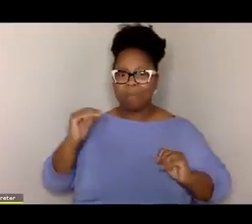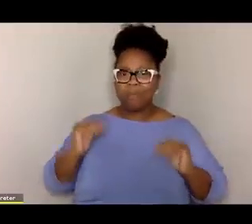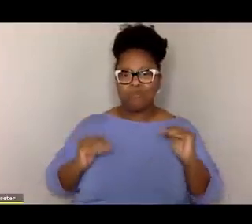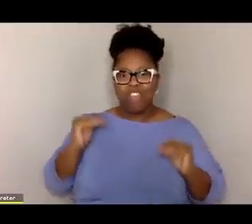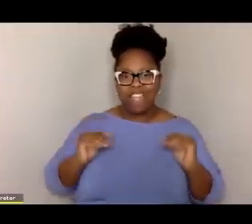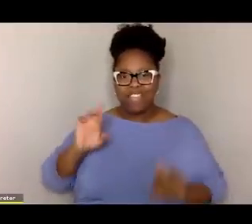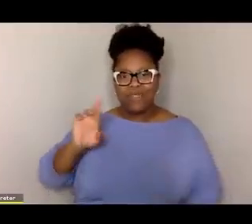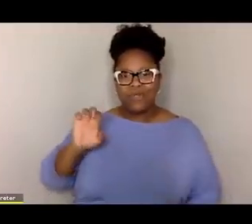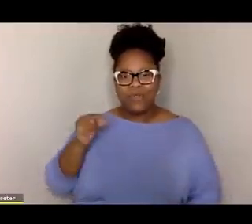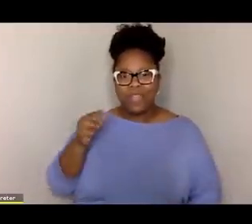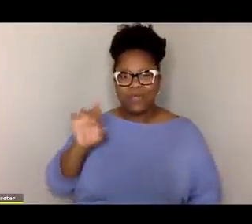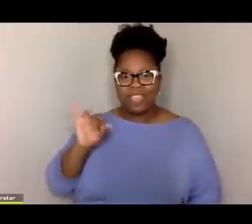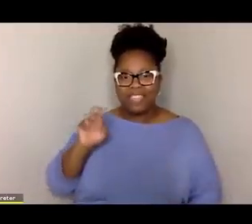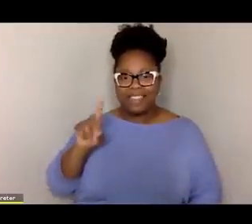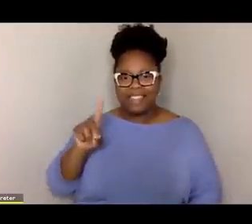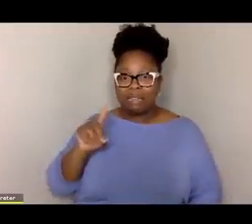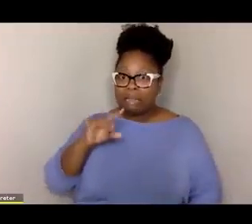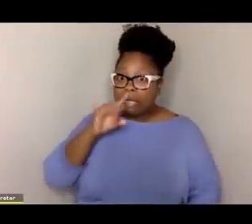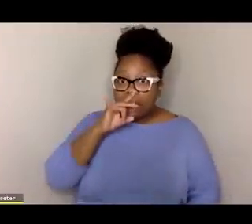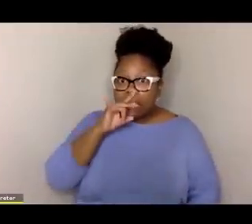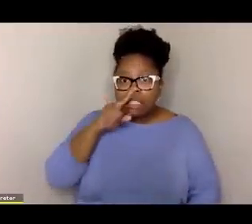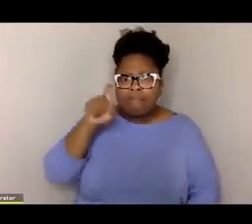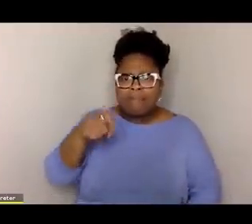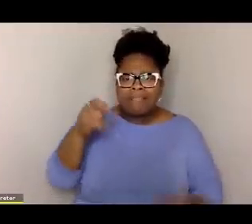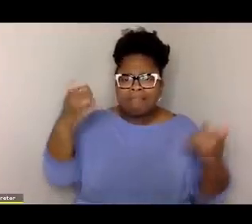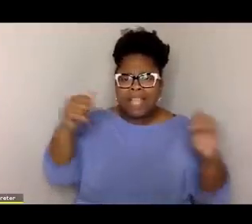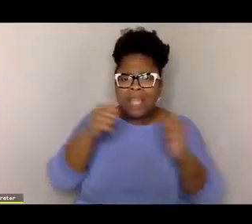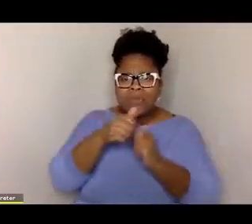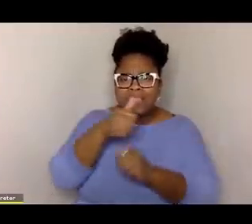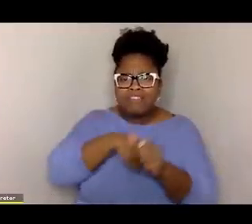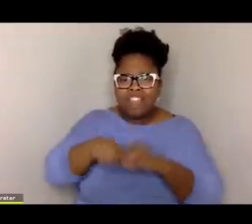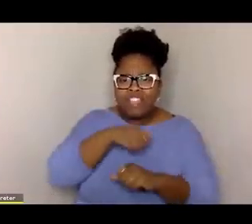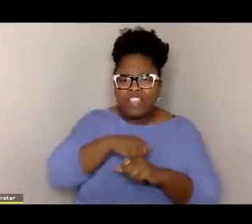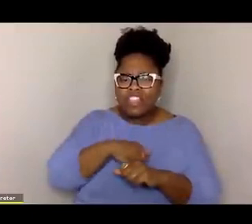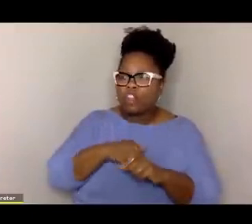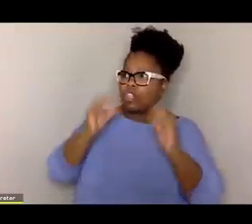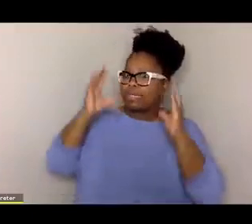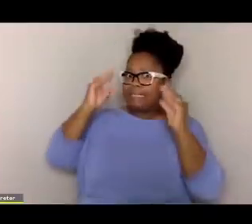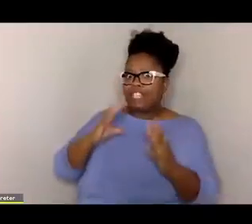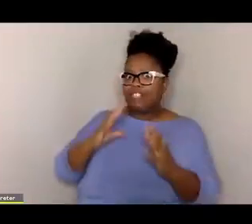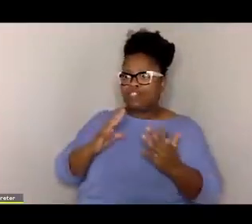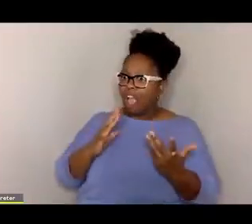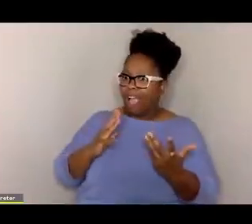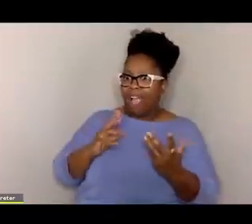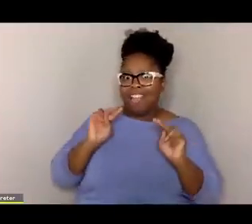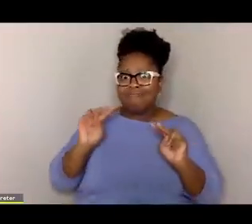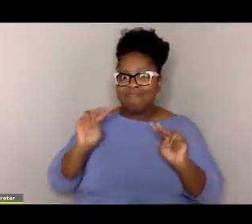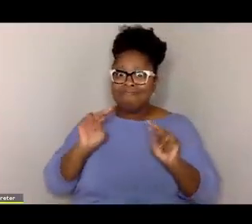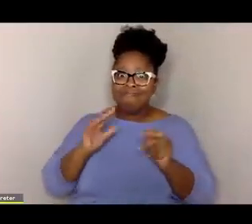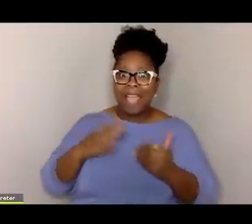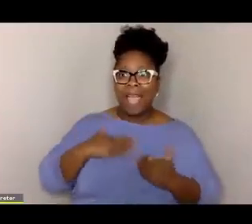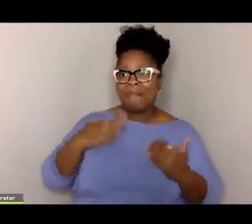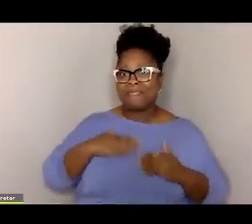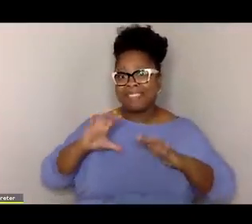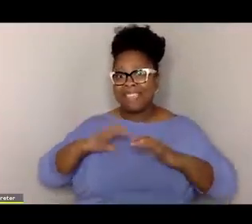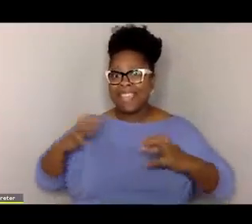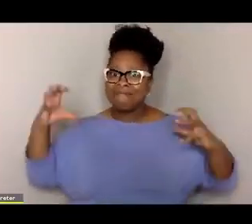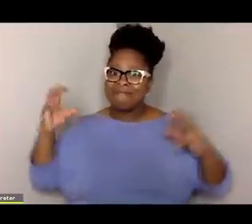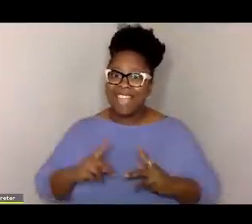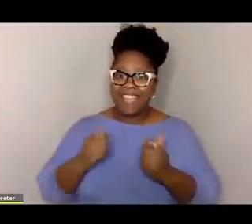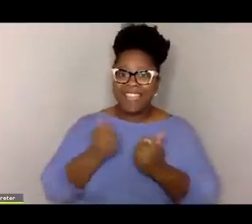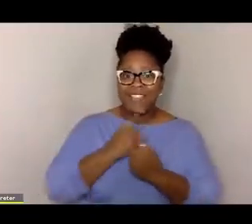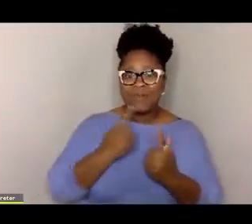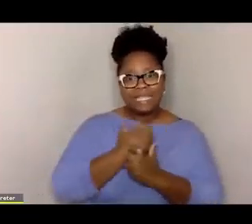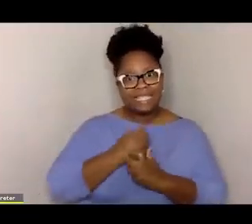you feel regulated. These kids need to play with each other. You know, teachers like having their, well, are going to be happy about having their class